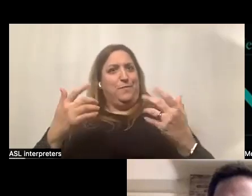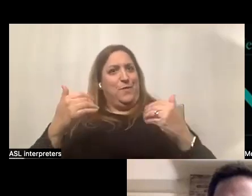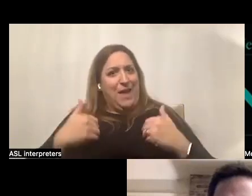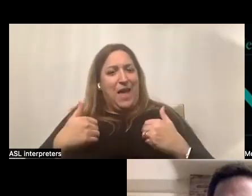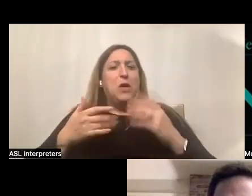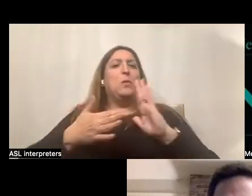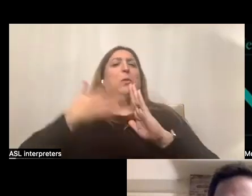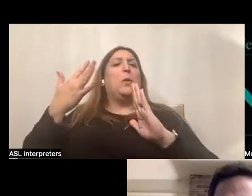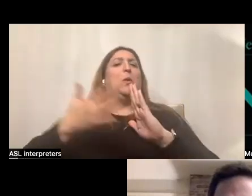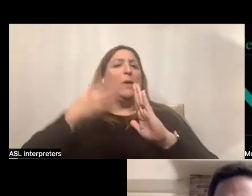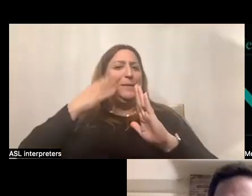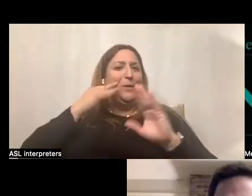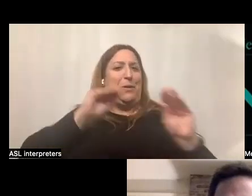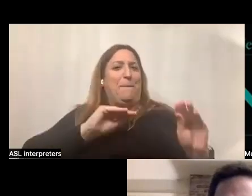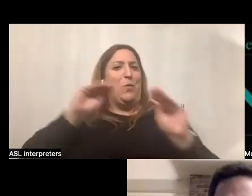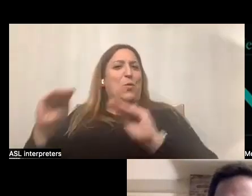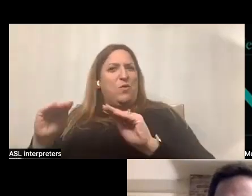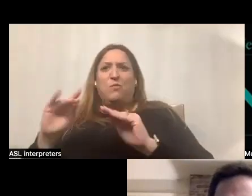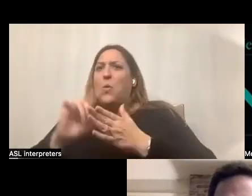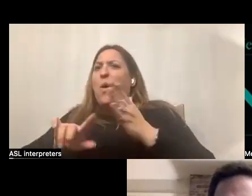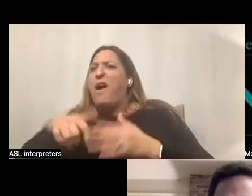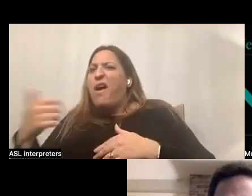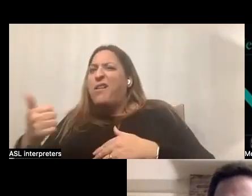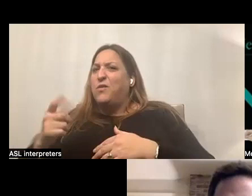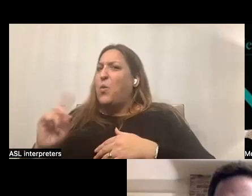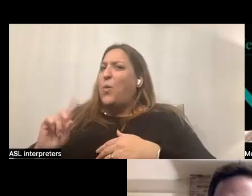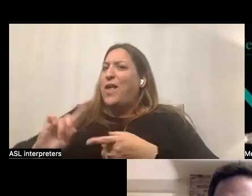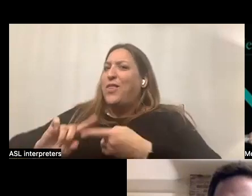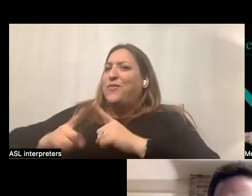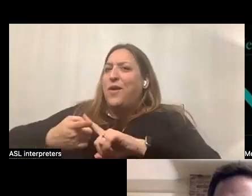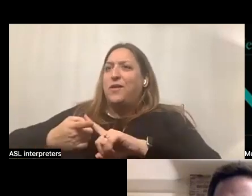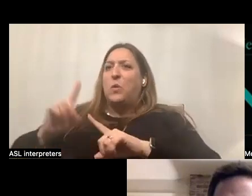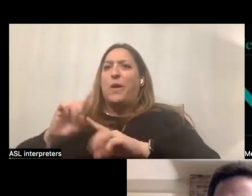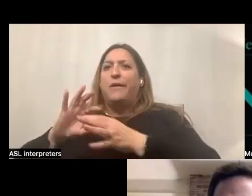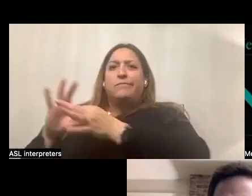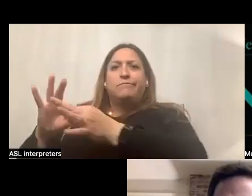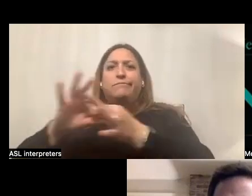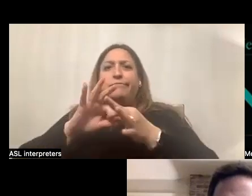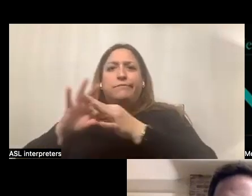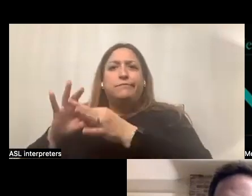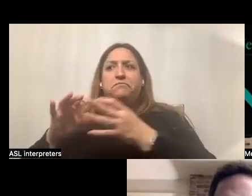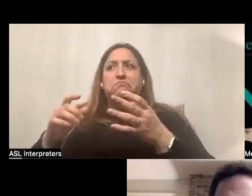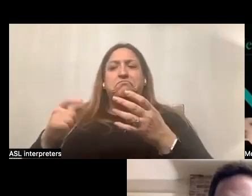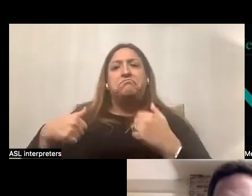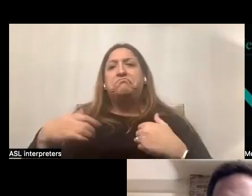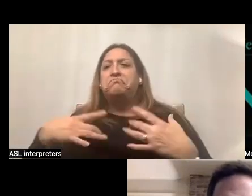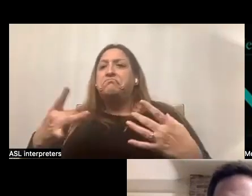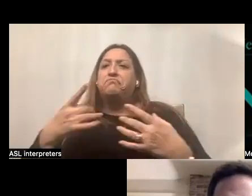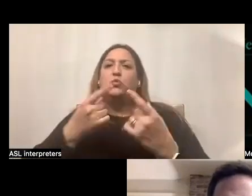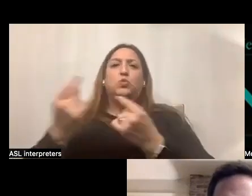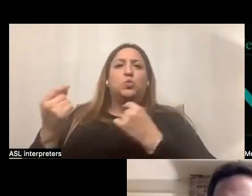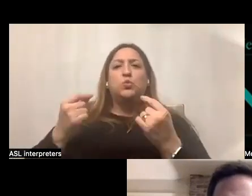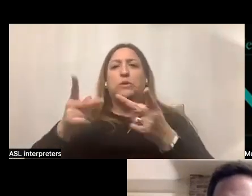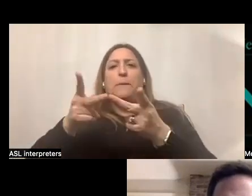of moving, it's kind of, well, what else, where are the friendships, where are the connections? Uh, what do I like to do? Where are the places in my